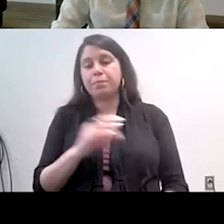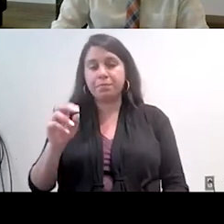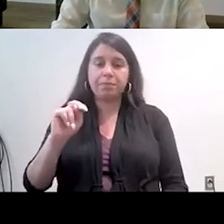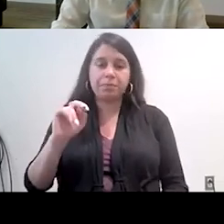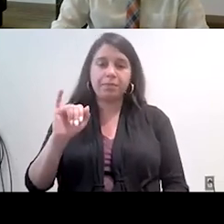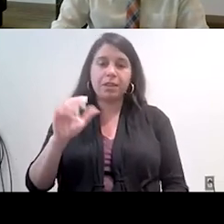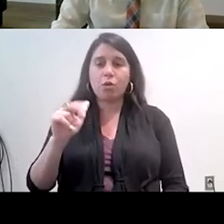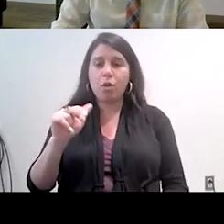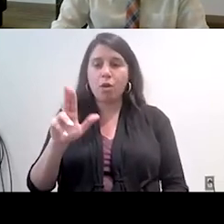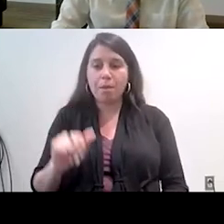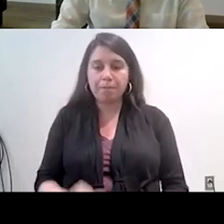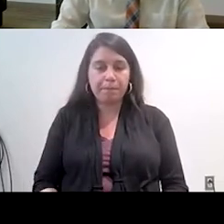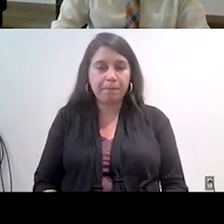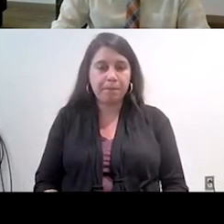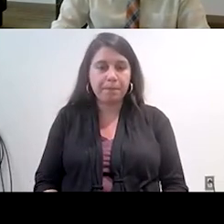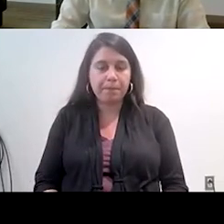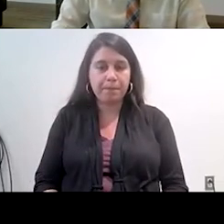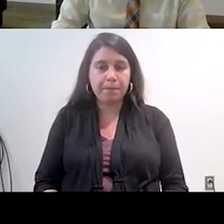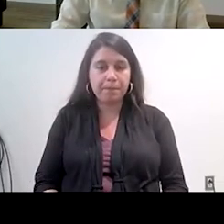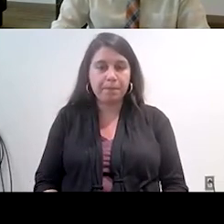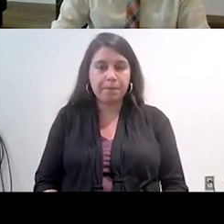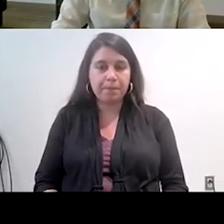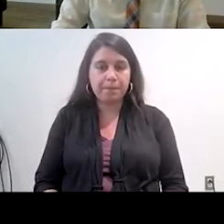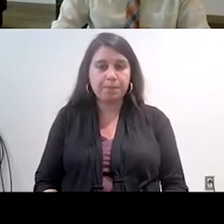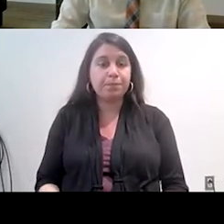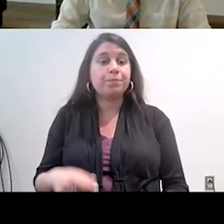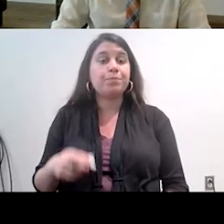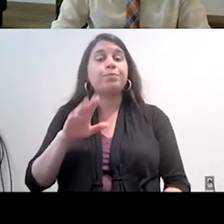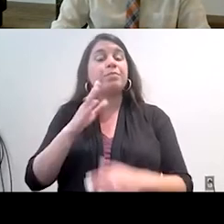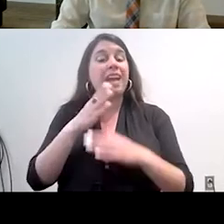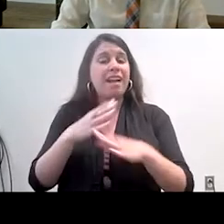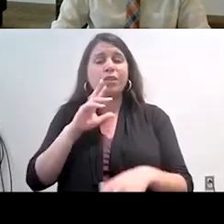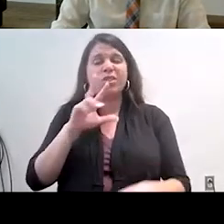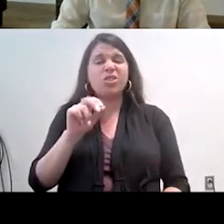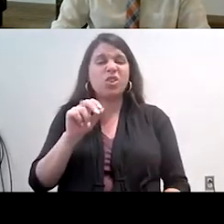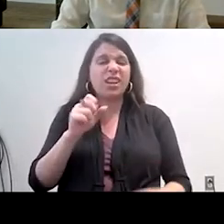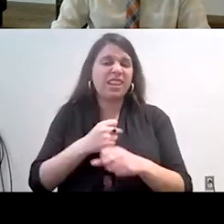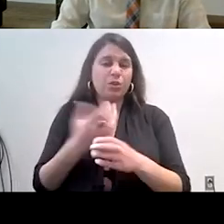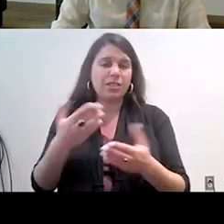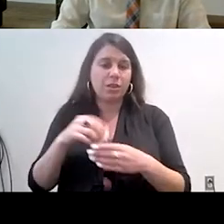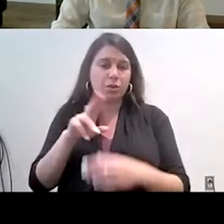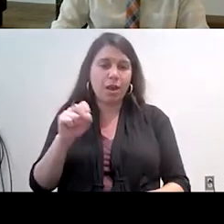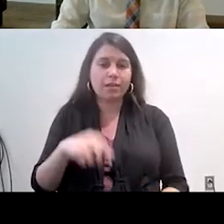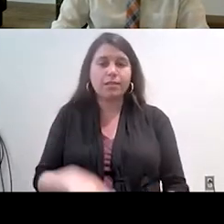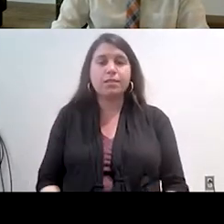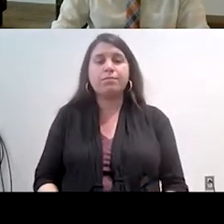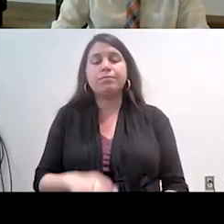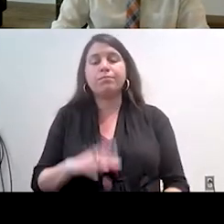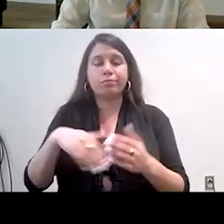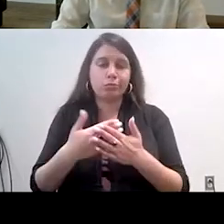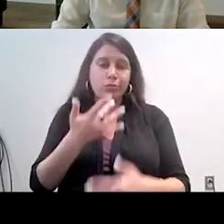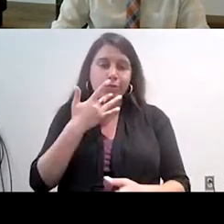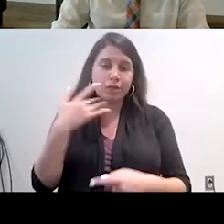from Nicaragua that's been about 30 years in the US most of them spoke Spanish or all of them preferred Spanish